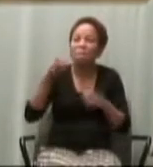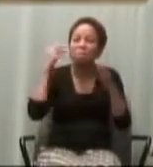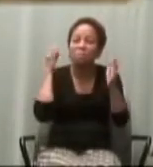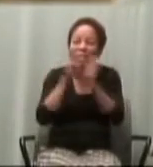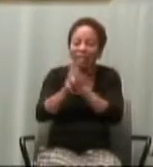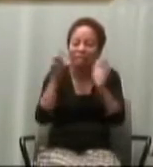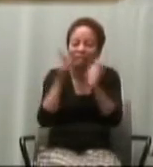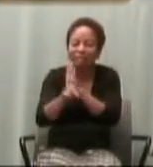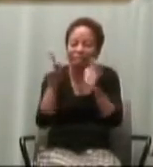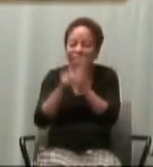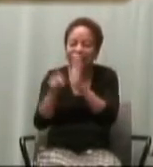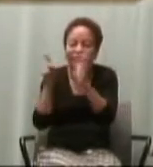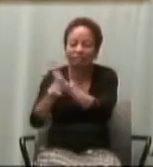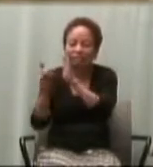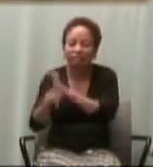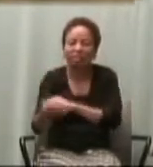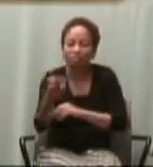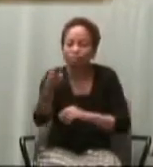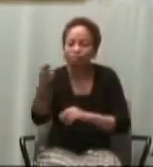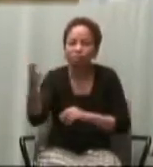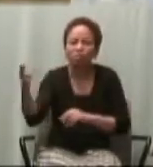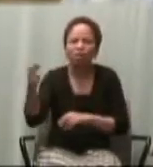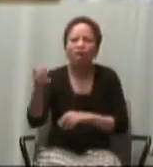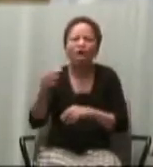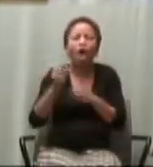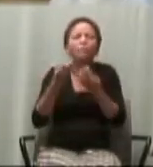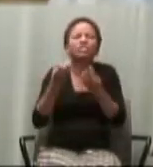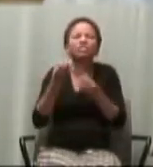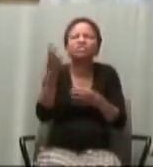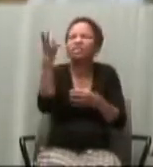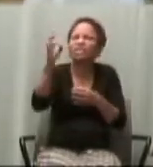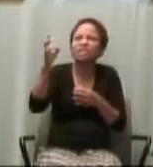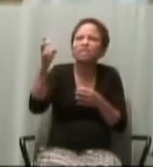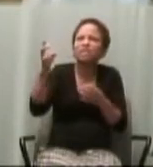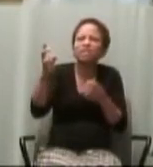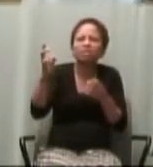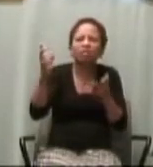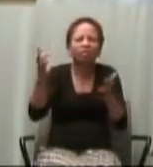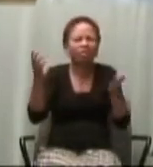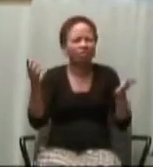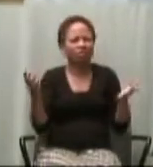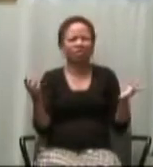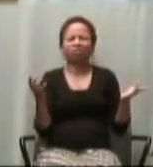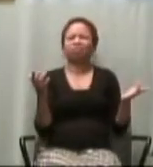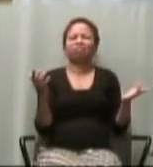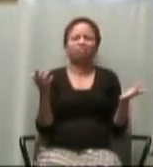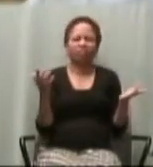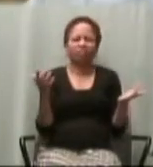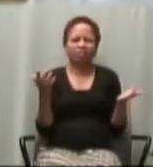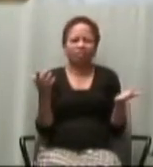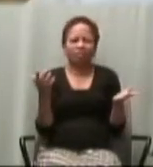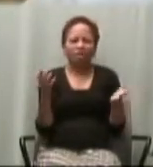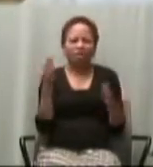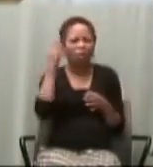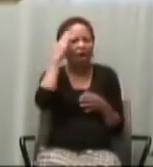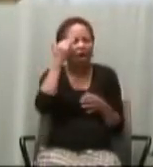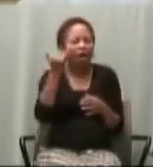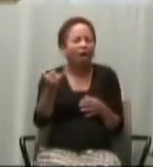And you and I are indeed invited to speak to that that violence against person.